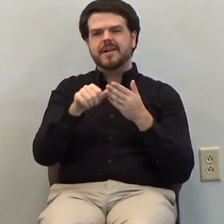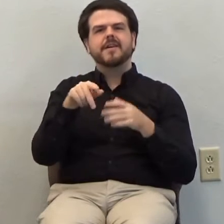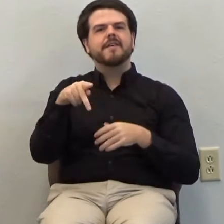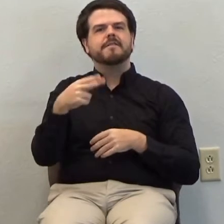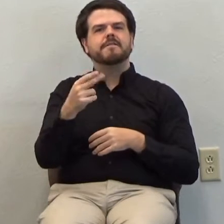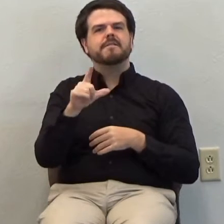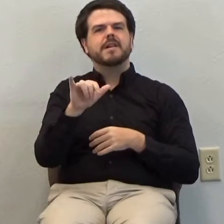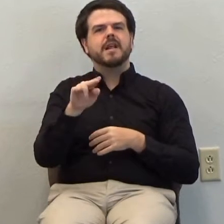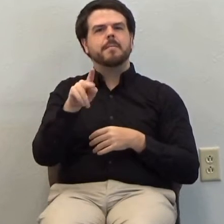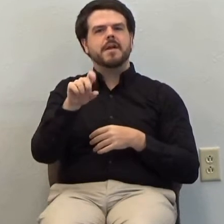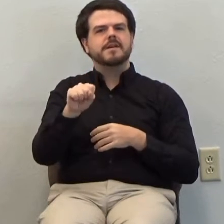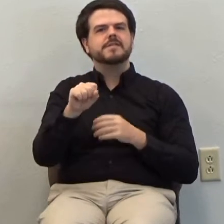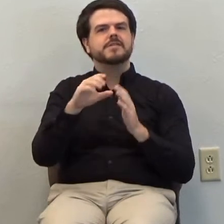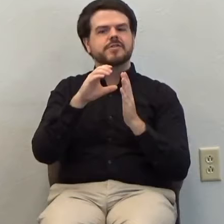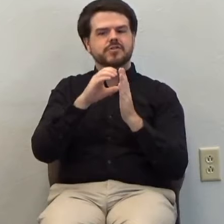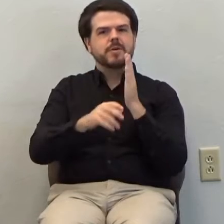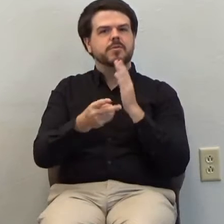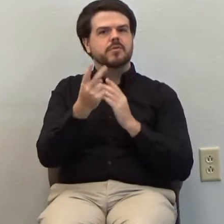2, where he says,